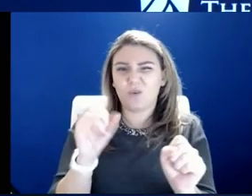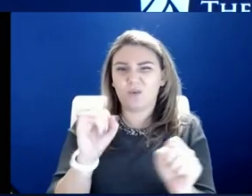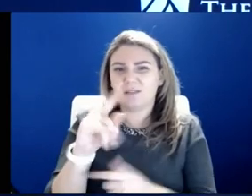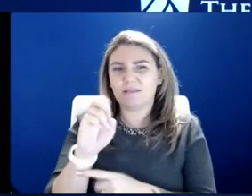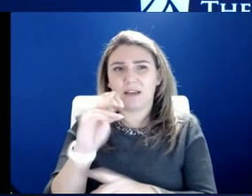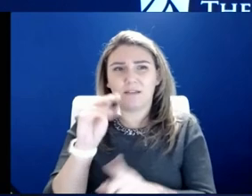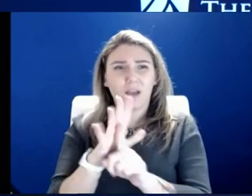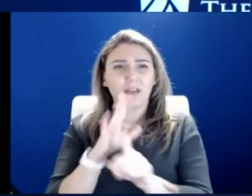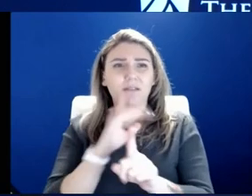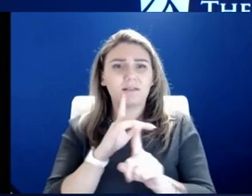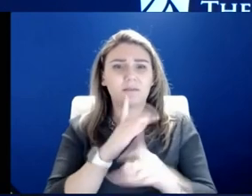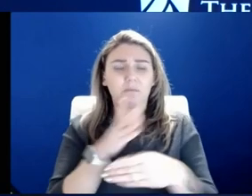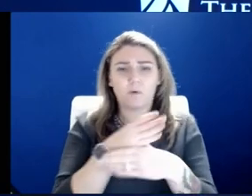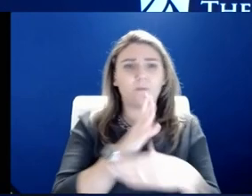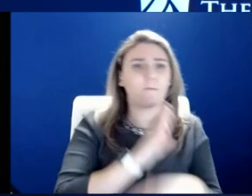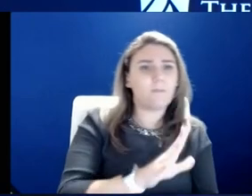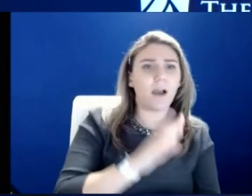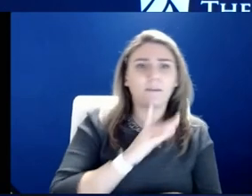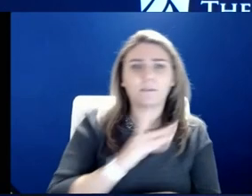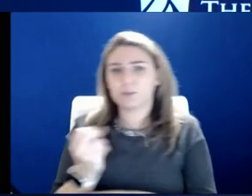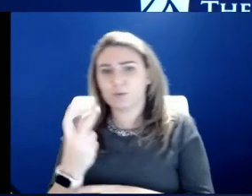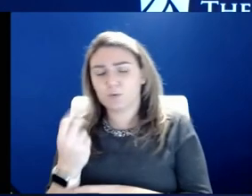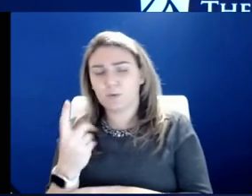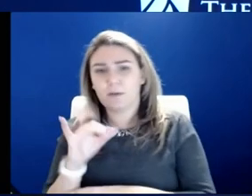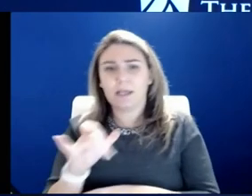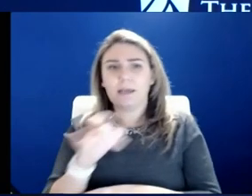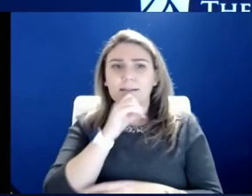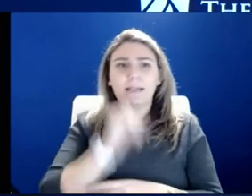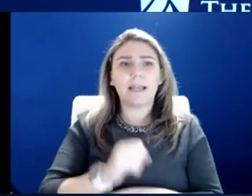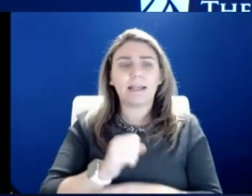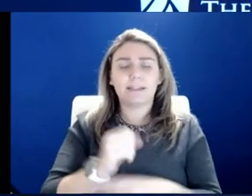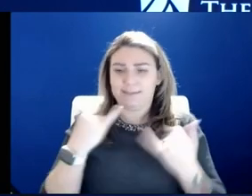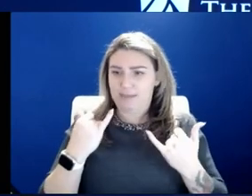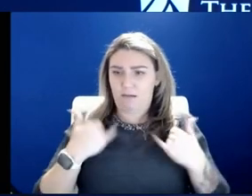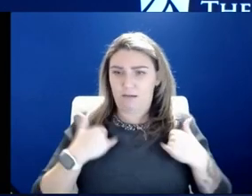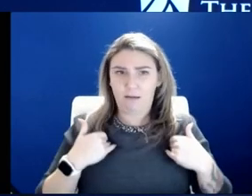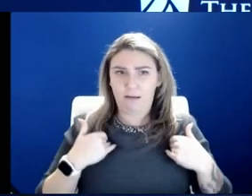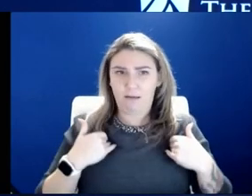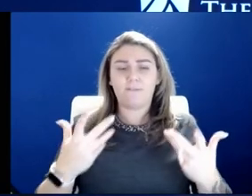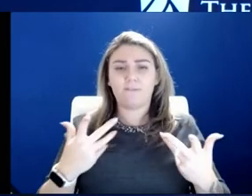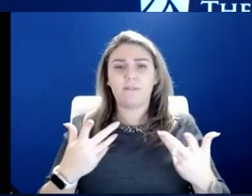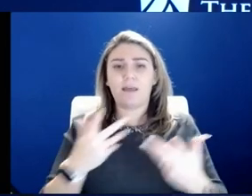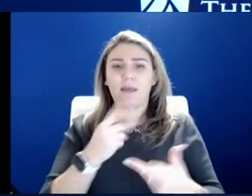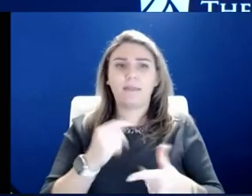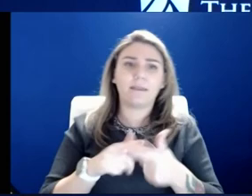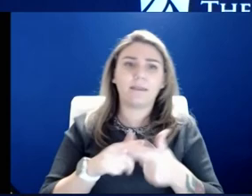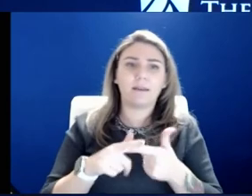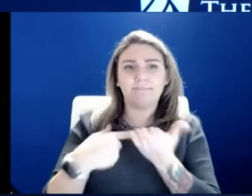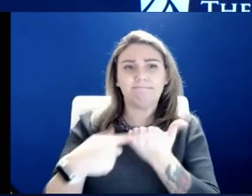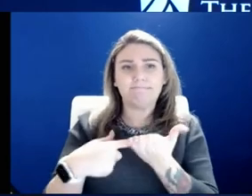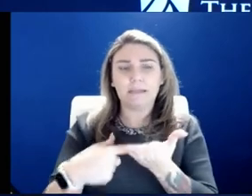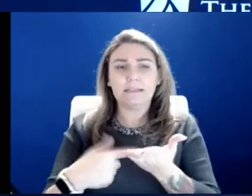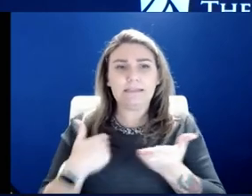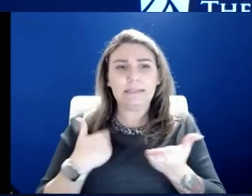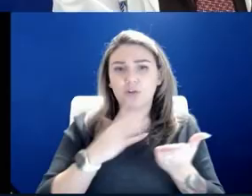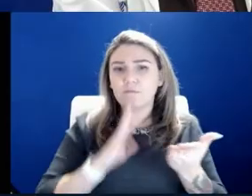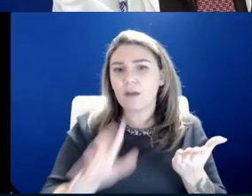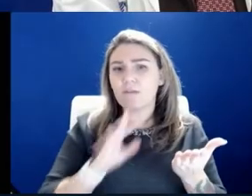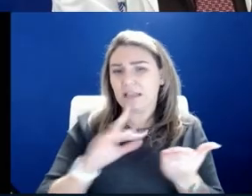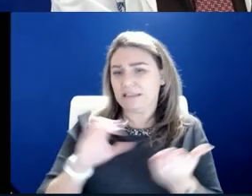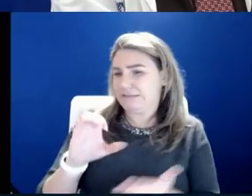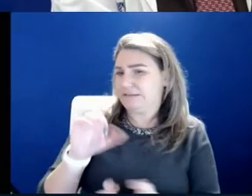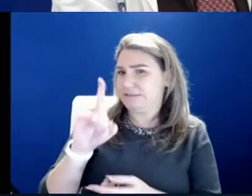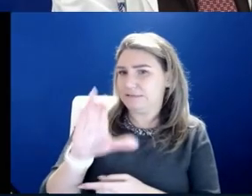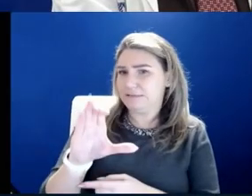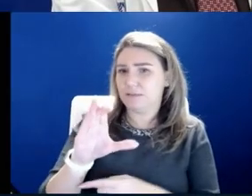what about between 5 and 12? Because that's an age group that's eligible. And then we're still debating about what is less than 5. So, Hawke, I'm thinking CDC website. I